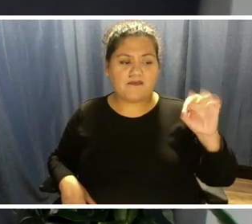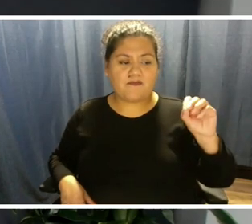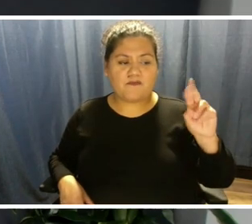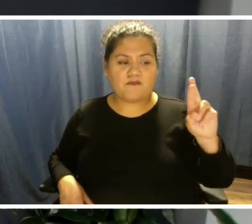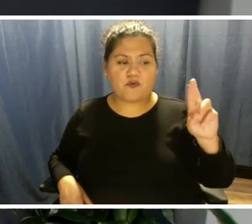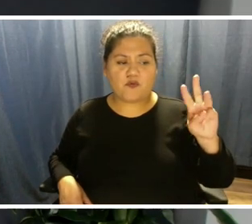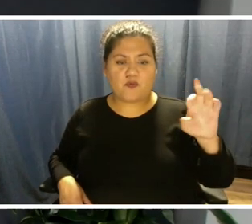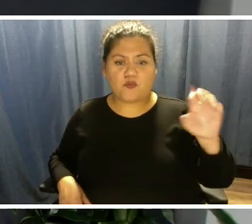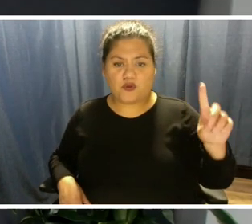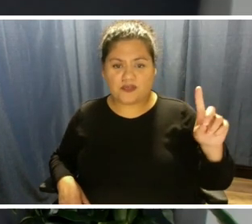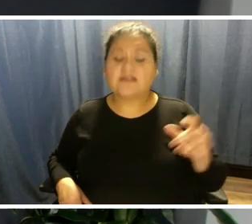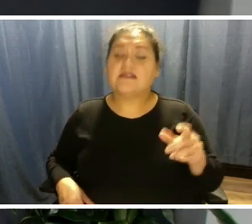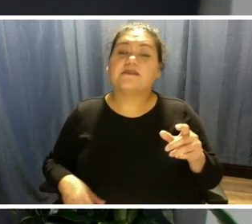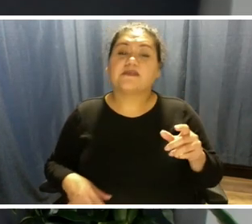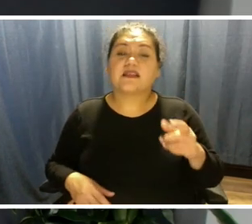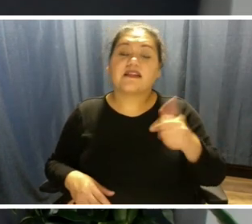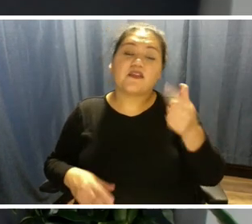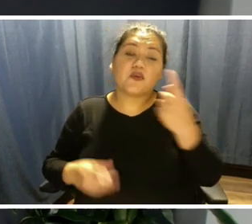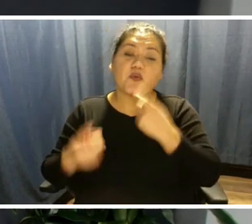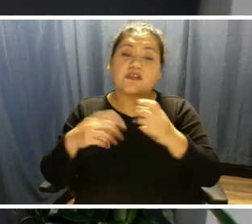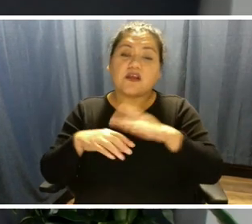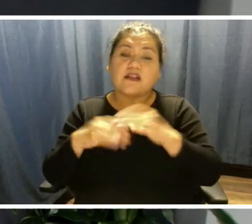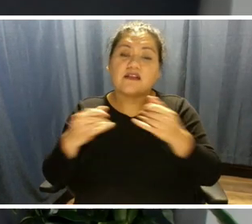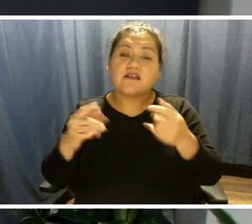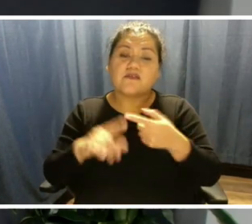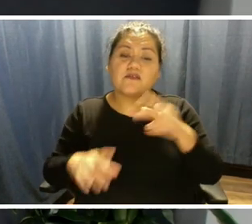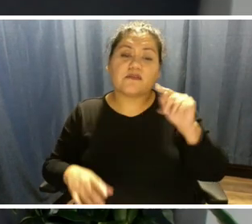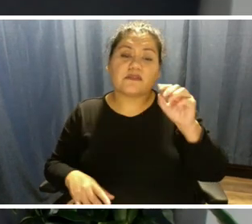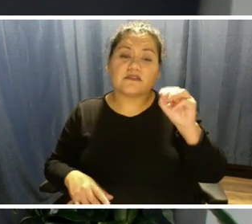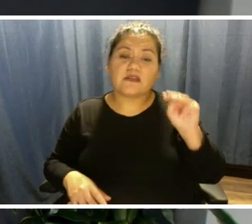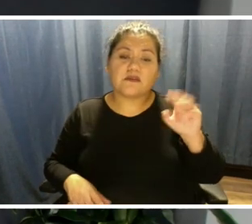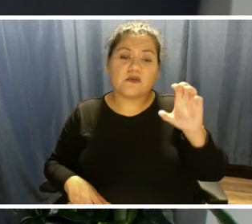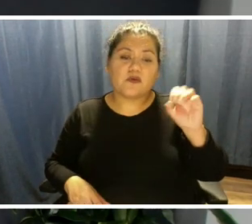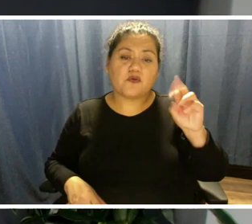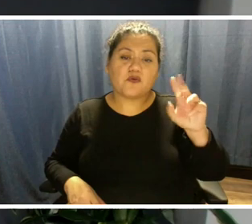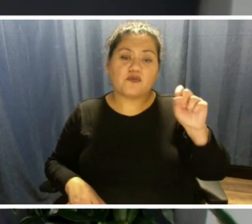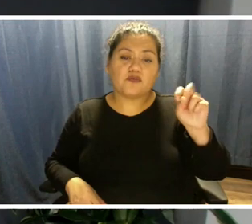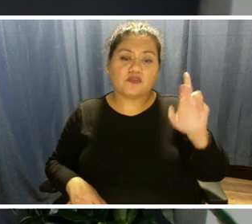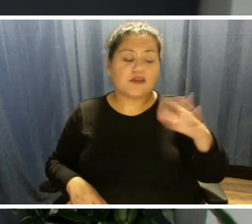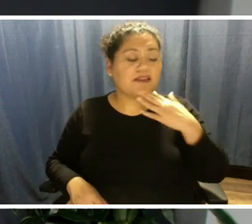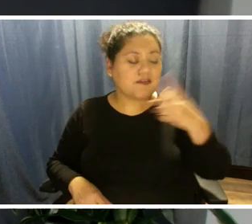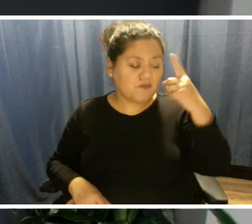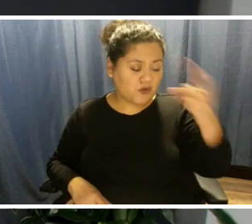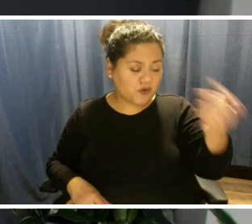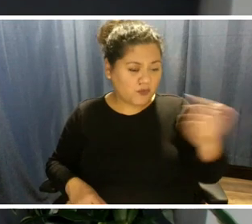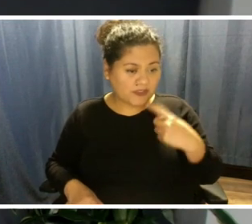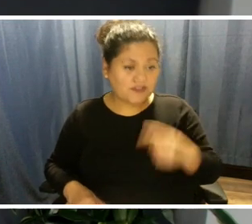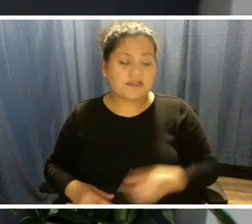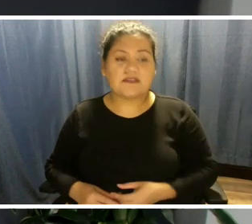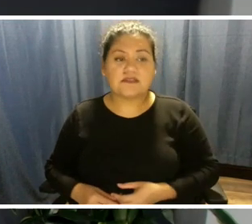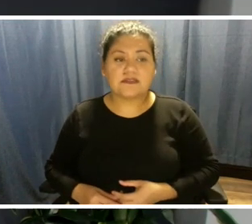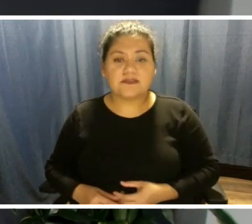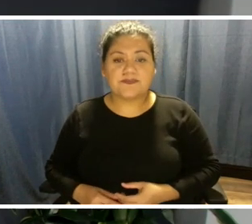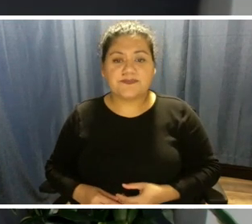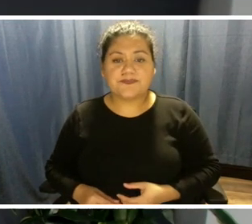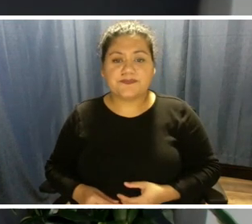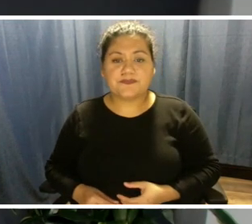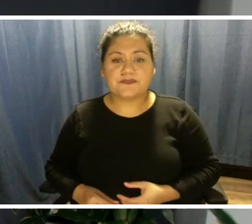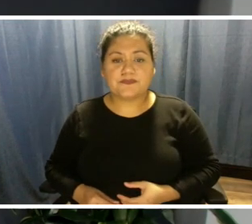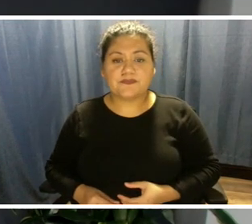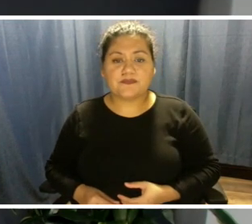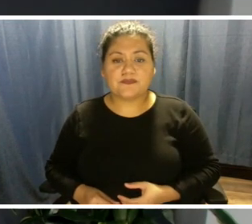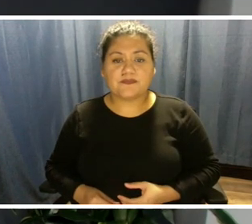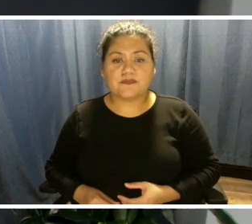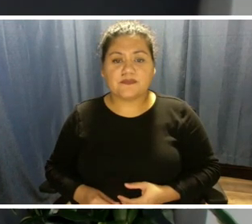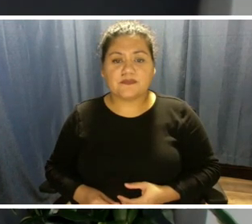online from Mr. Tom Courser. Tom, thanks for submitting your question to us. Mr. Courser's question